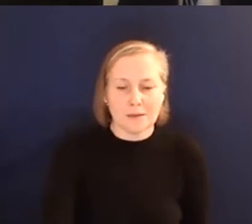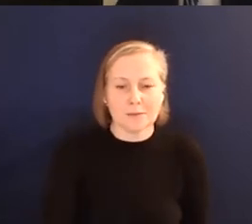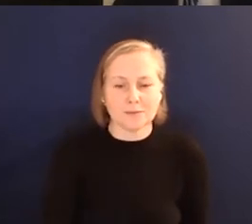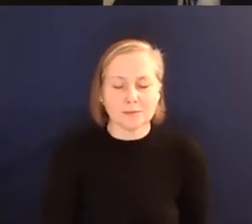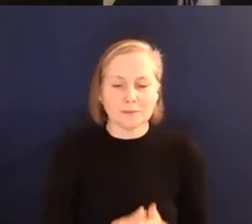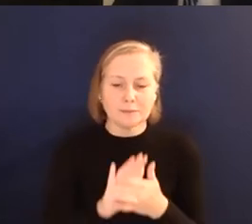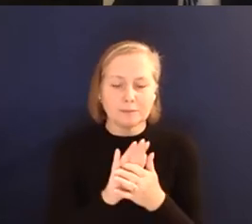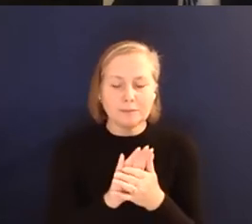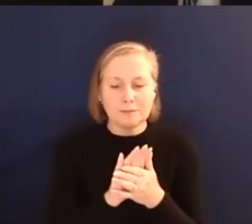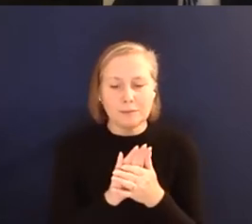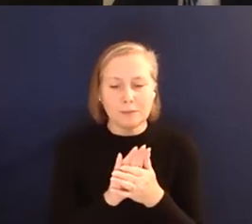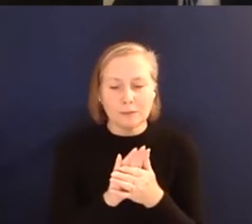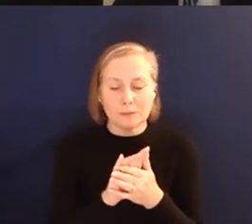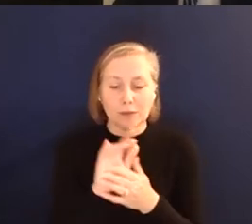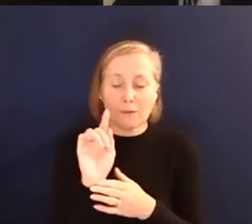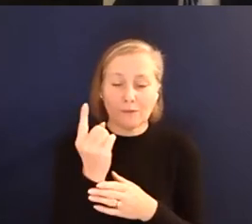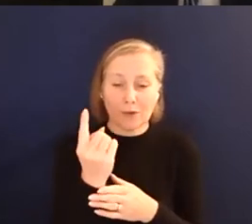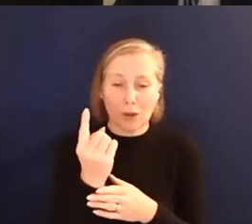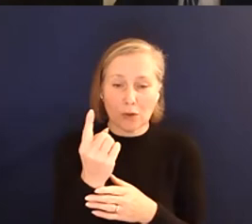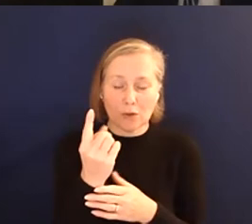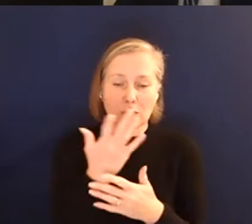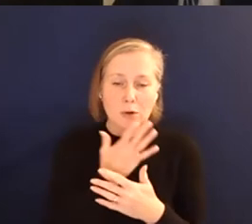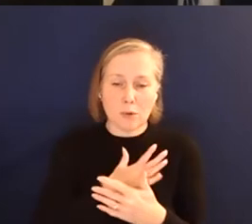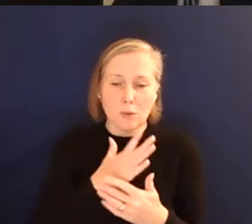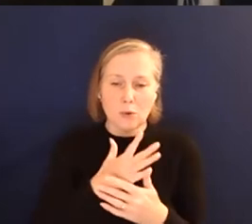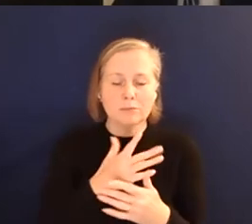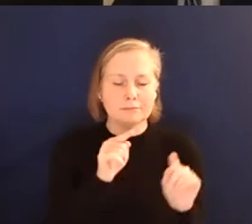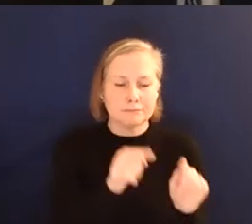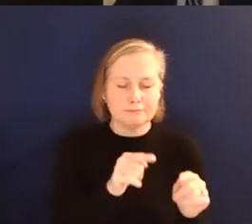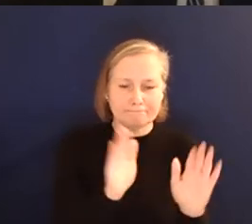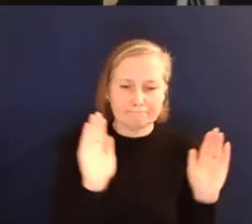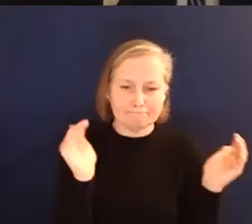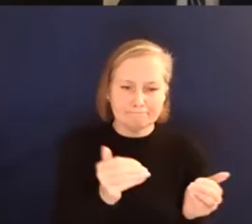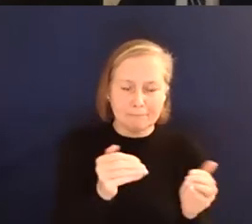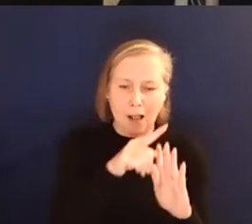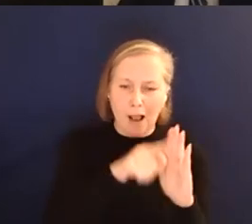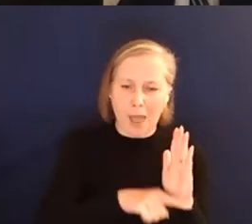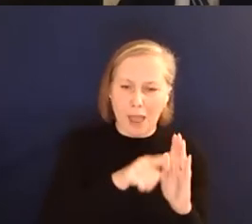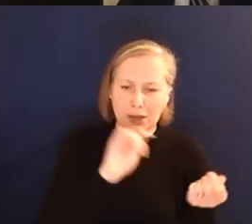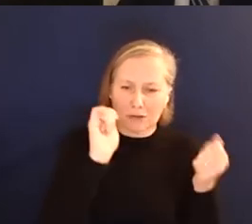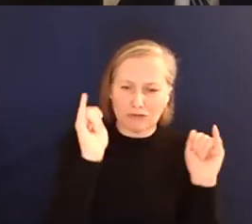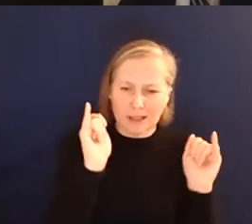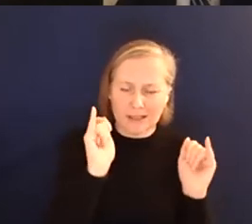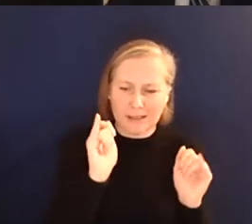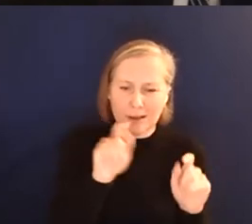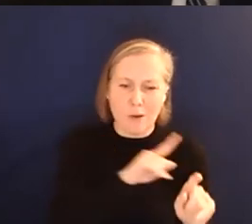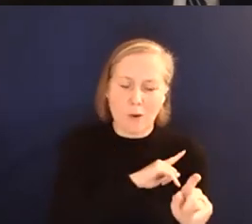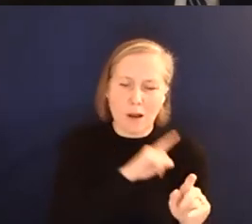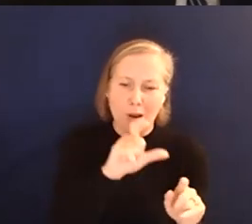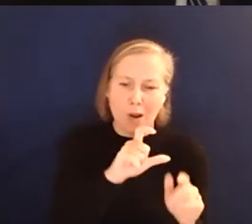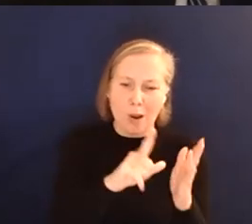of all, want to begin to speak about the climate crisis, given that we are in COP26 right now.